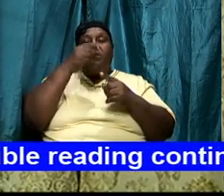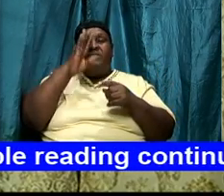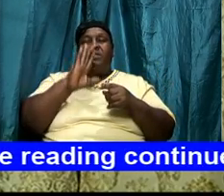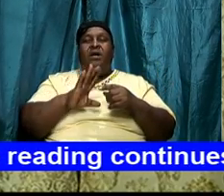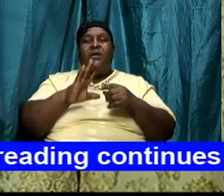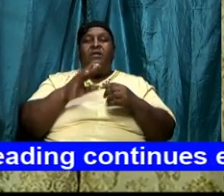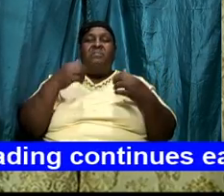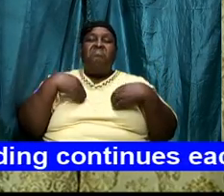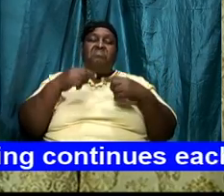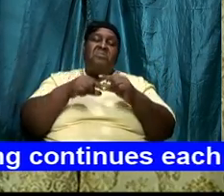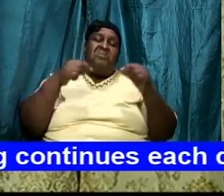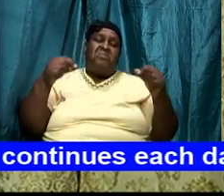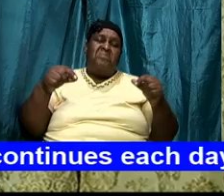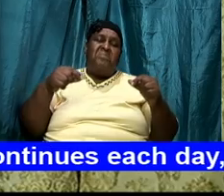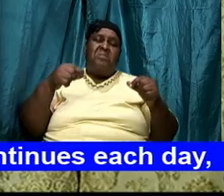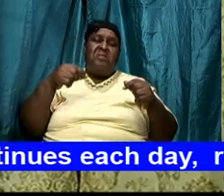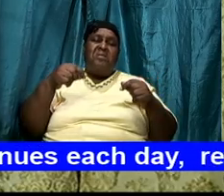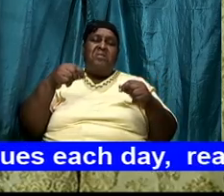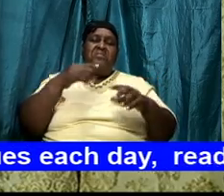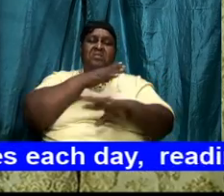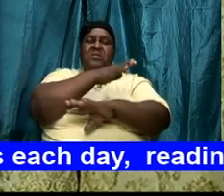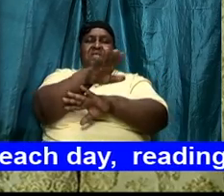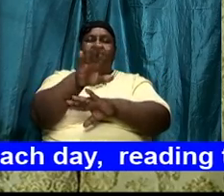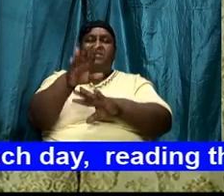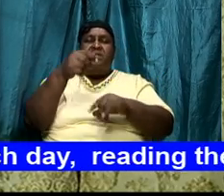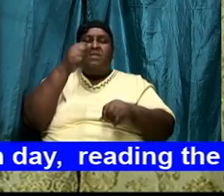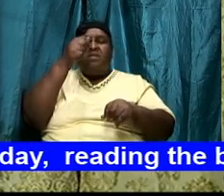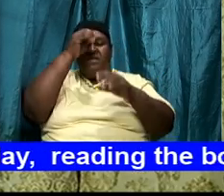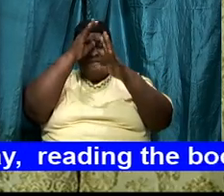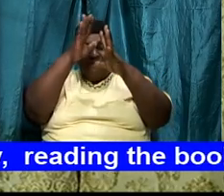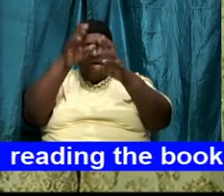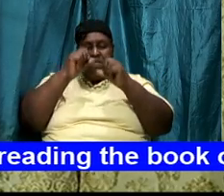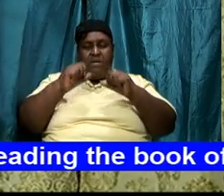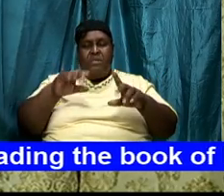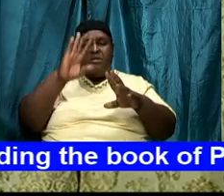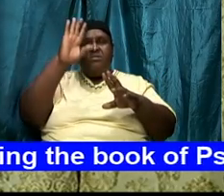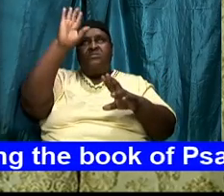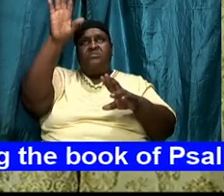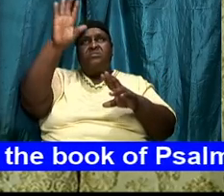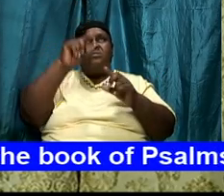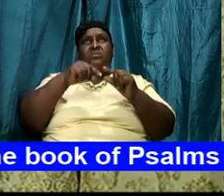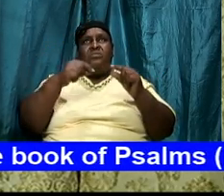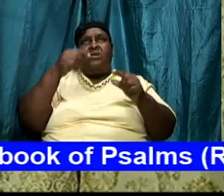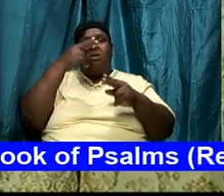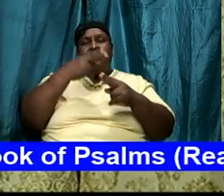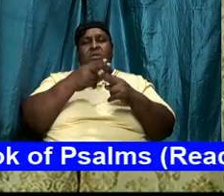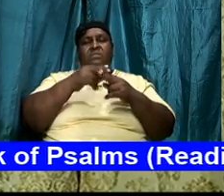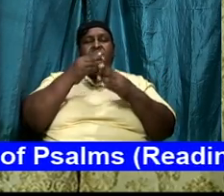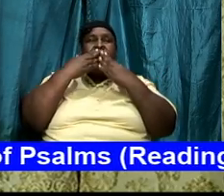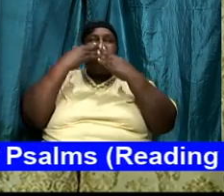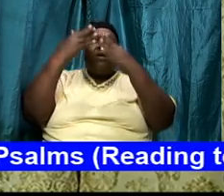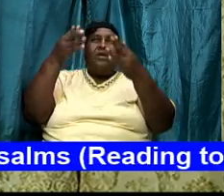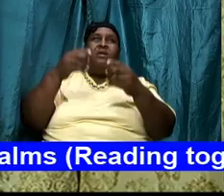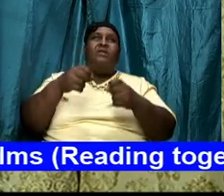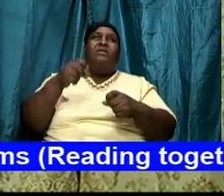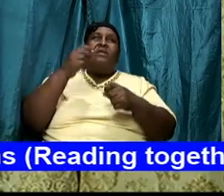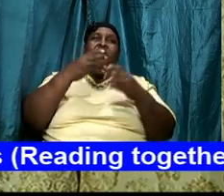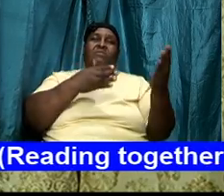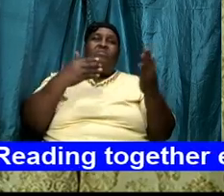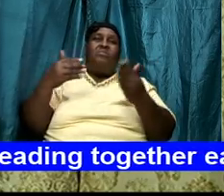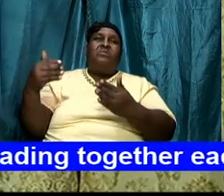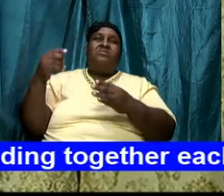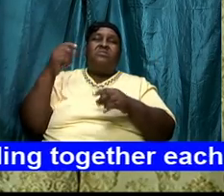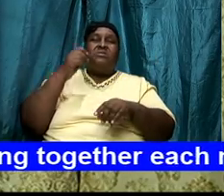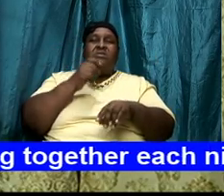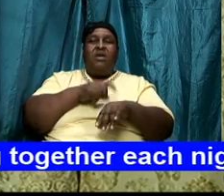the Lord bless you richly in Jesus name Father we bless your great name thank you for bringing us to this penultimate point